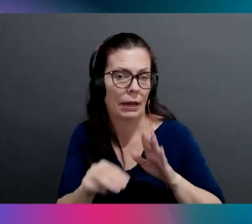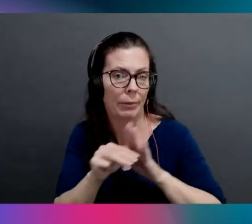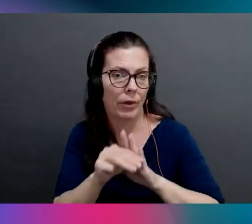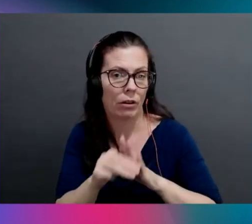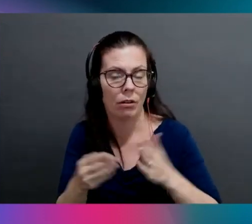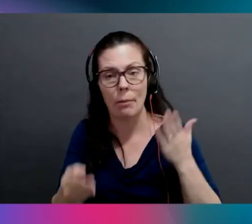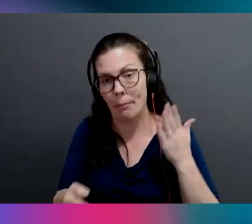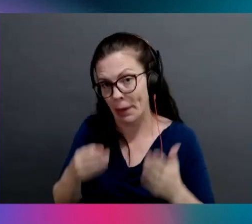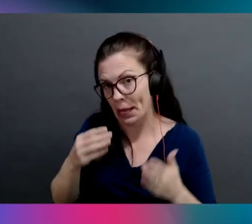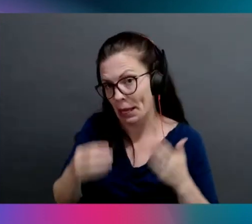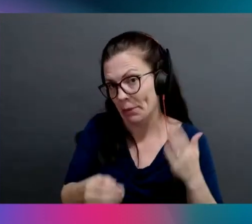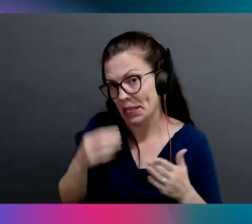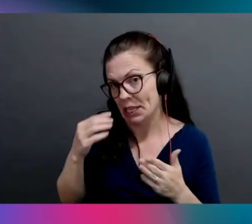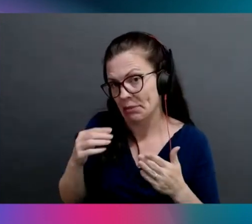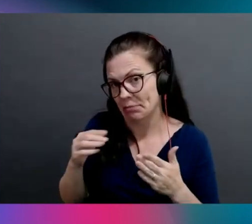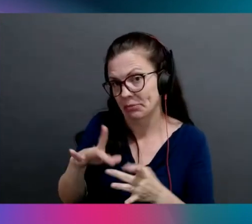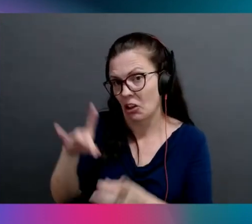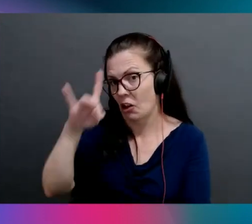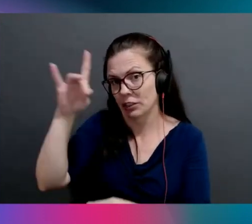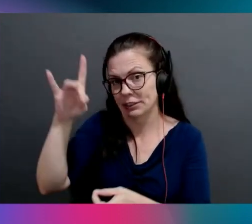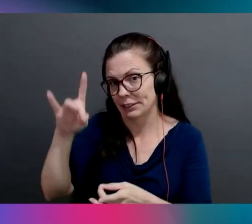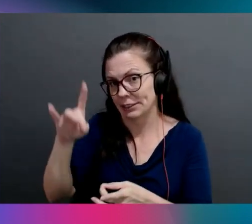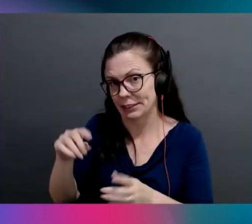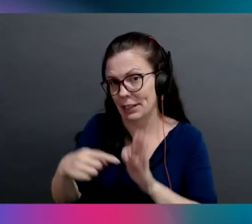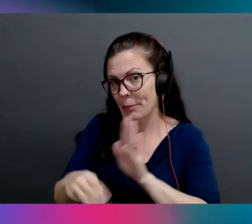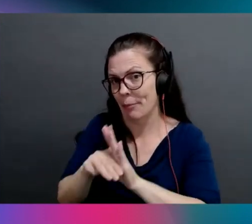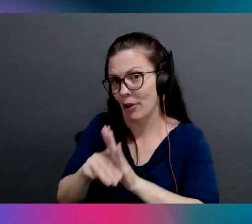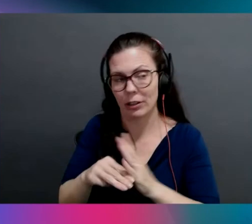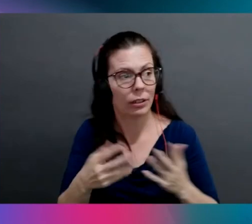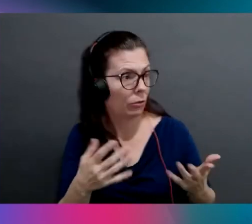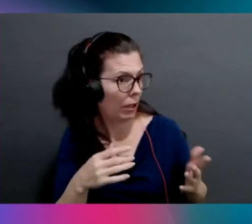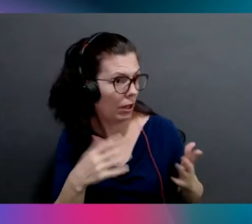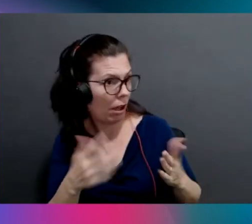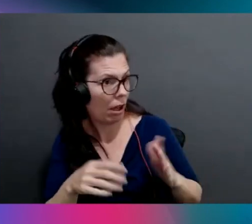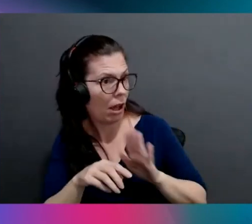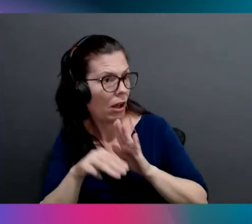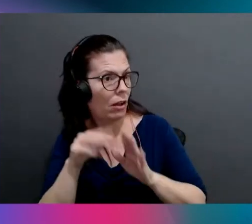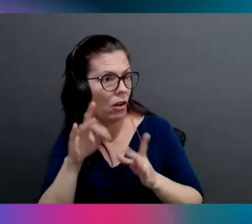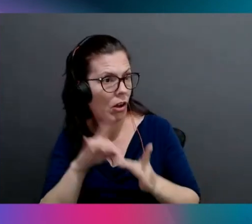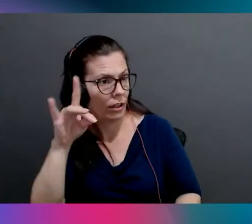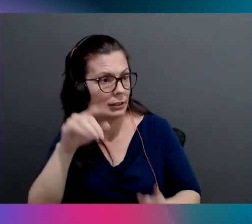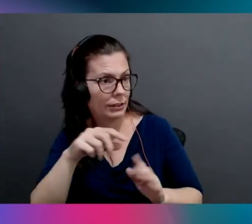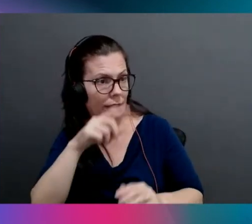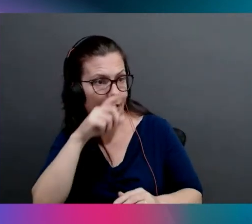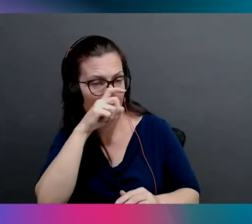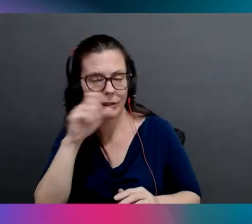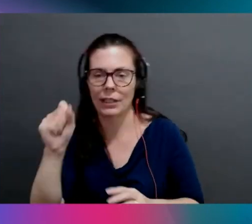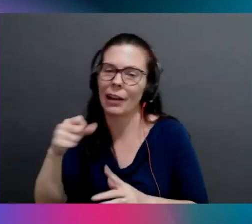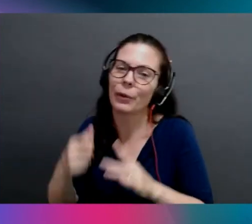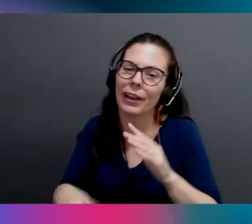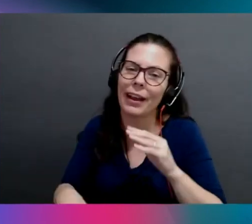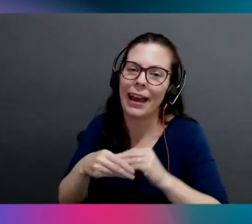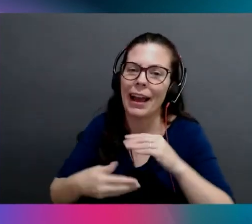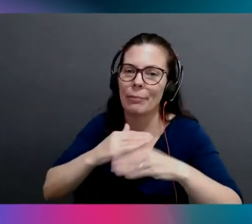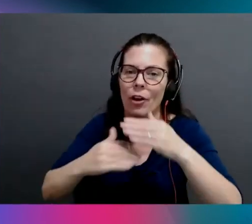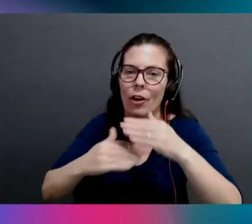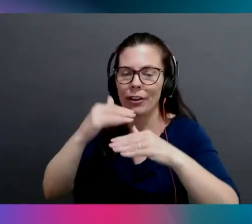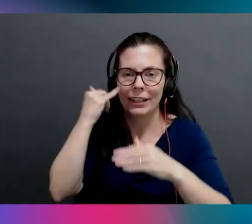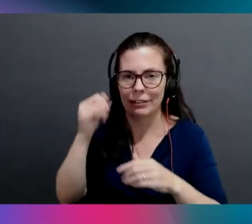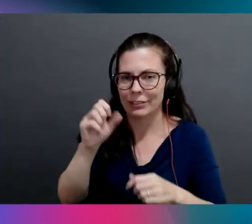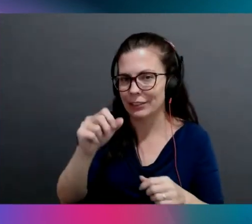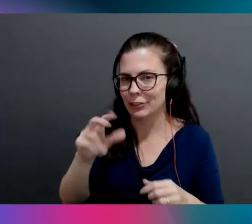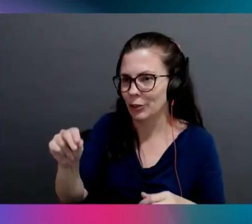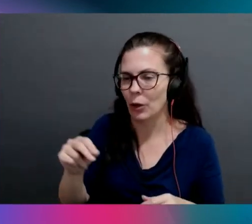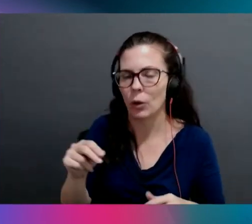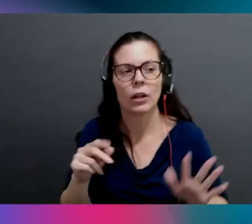model already trained. Yeah. And you may be able to add a couple of layers to it to, you know, it's haunted or not, right? Oh, so it's starting